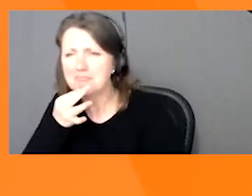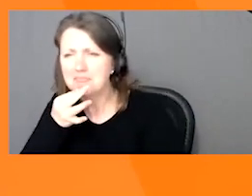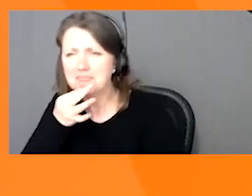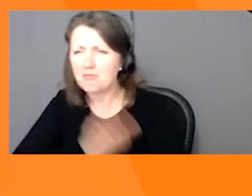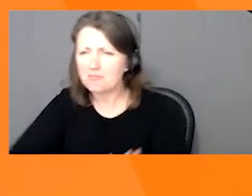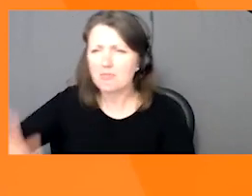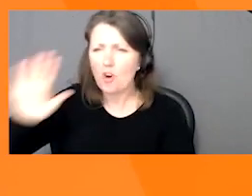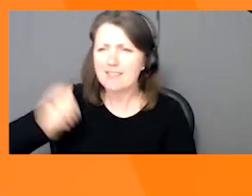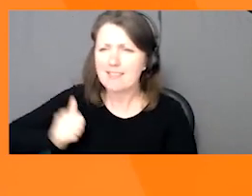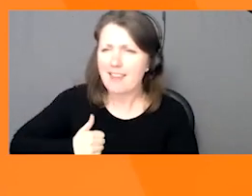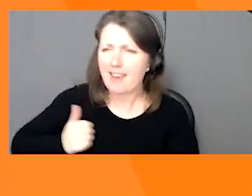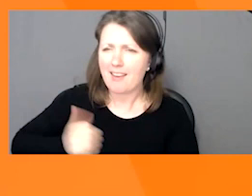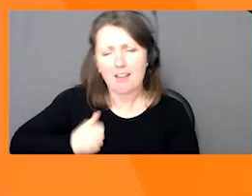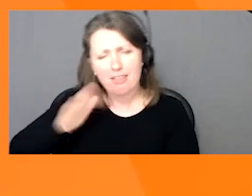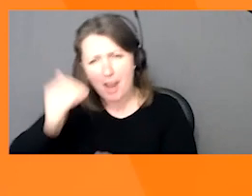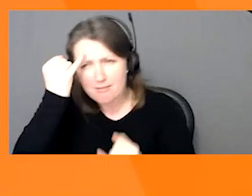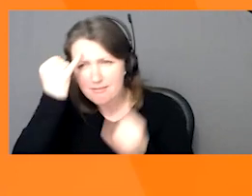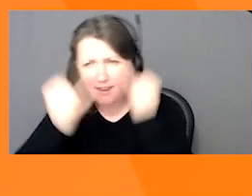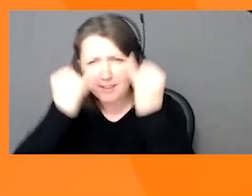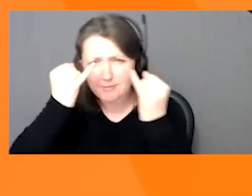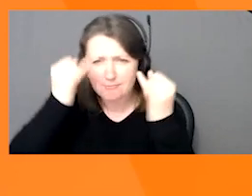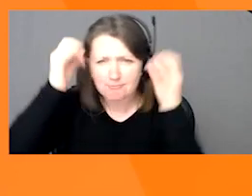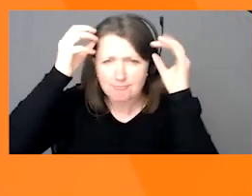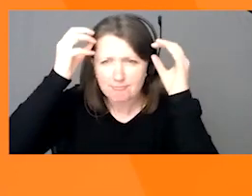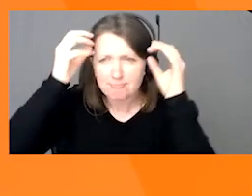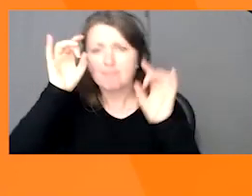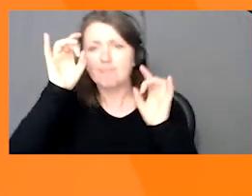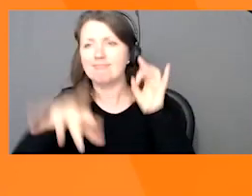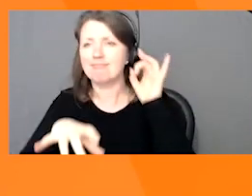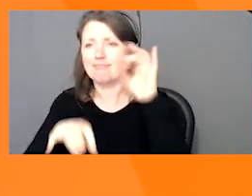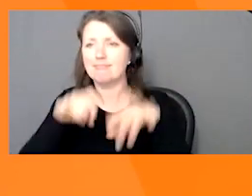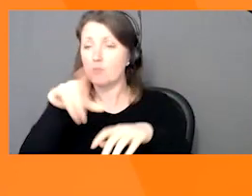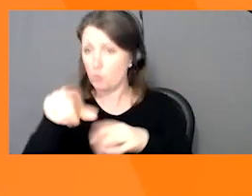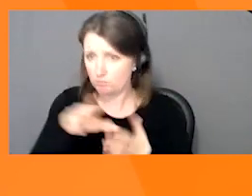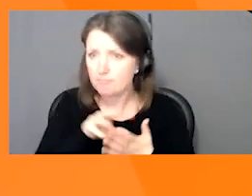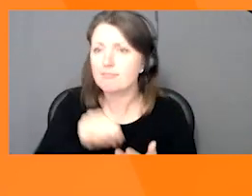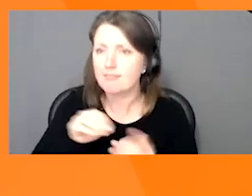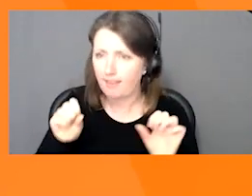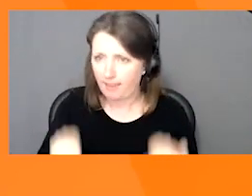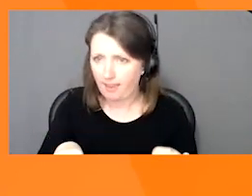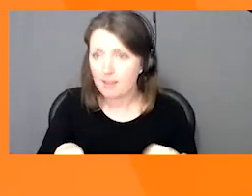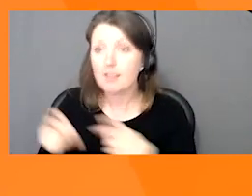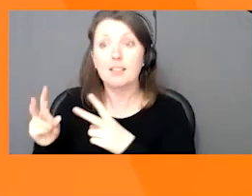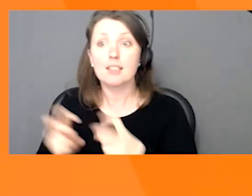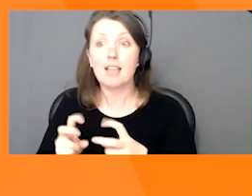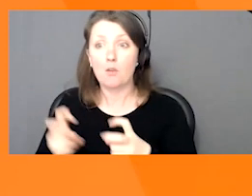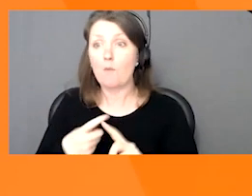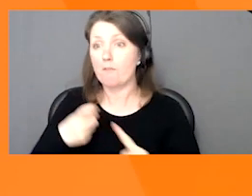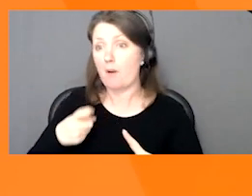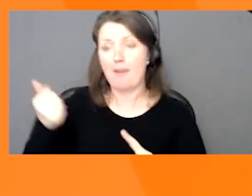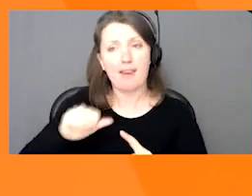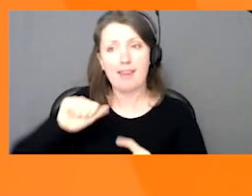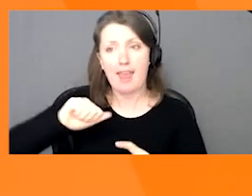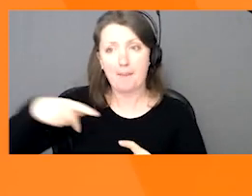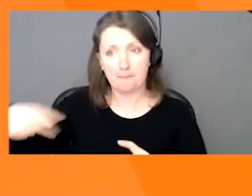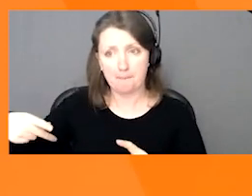sharing insights, experience, and expertise on everything small business. They're available wherever you get your podcasts and also on our website.